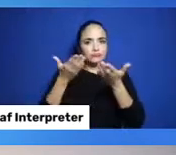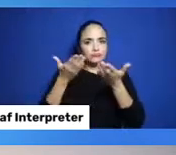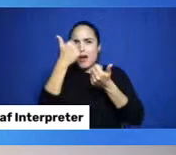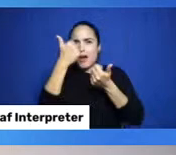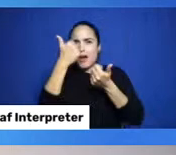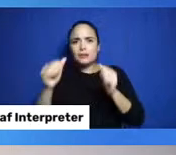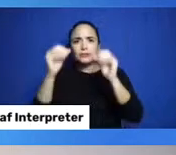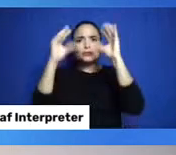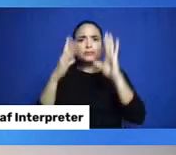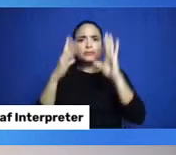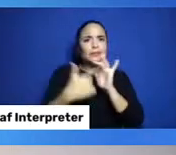If they have any questions.